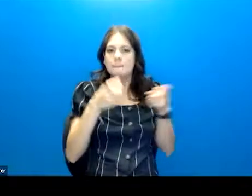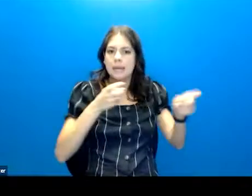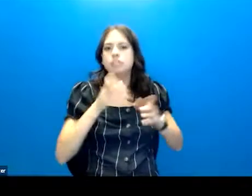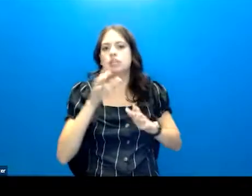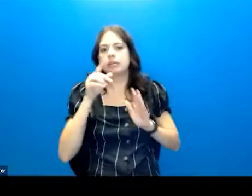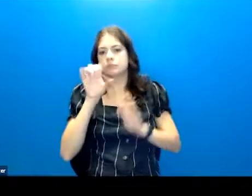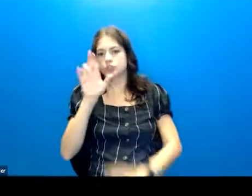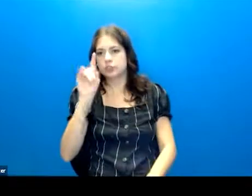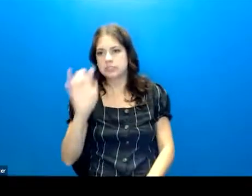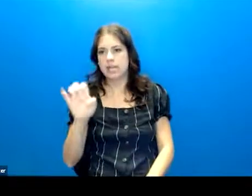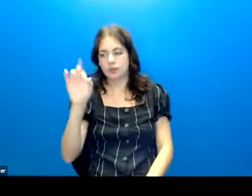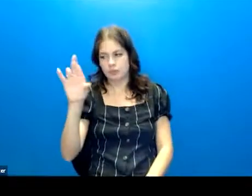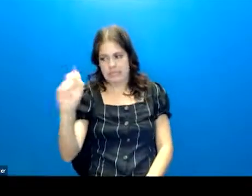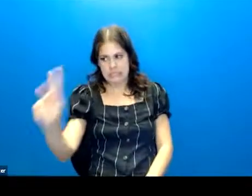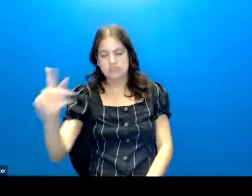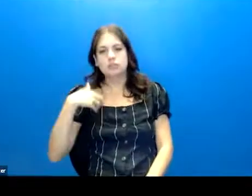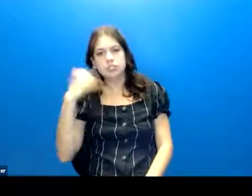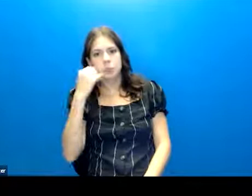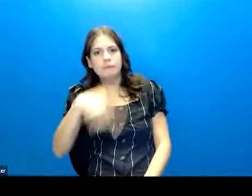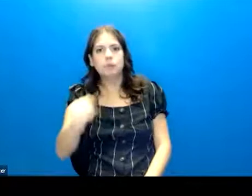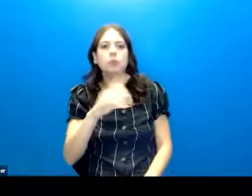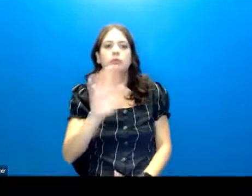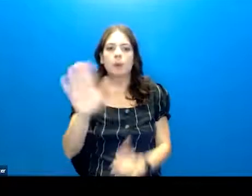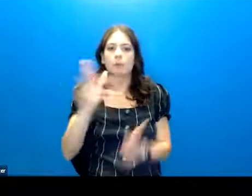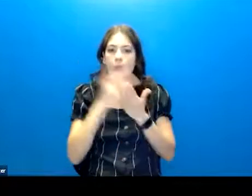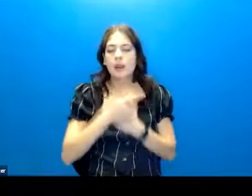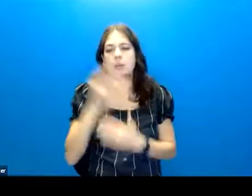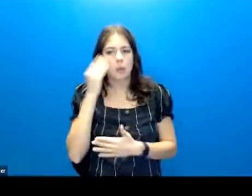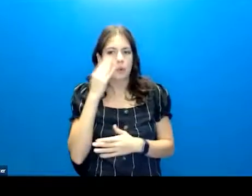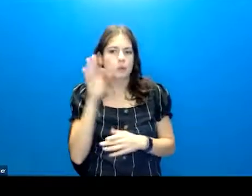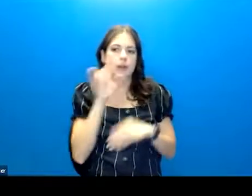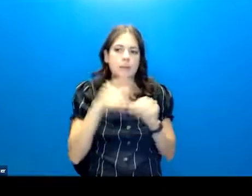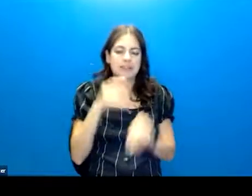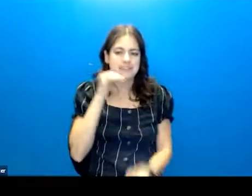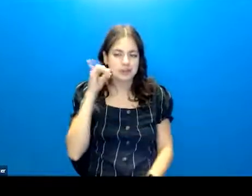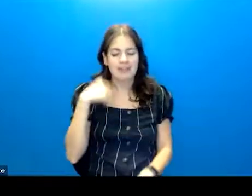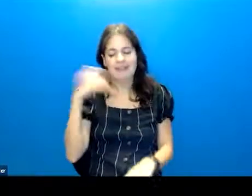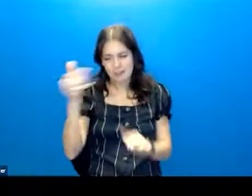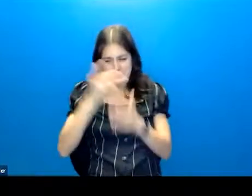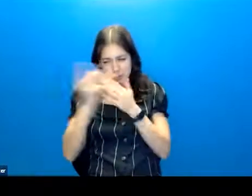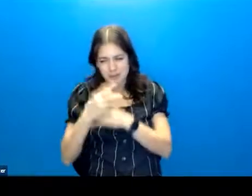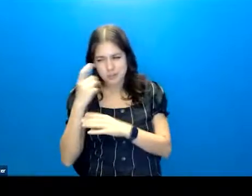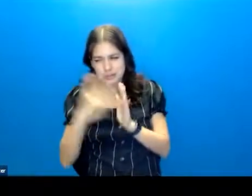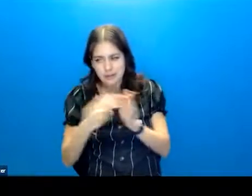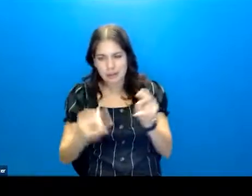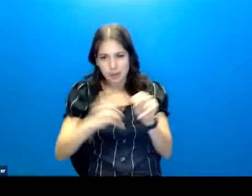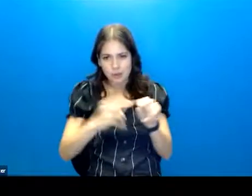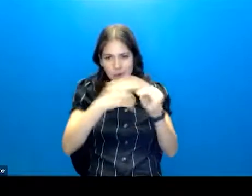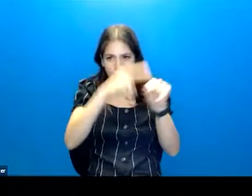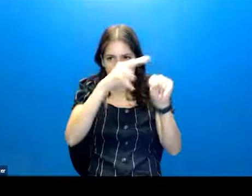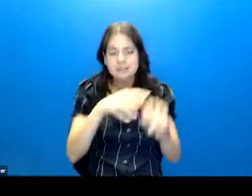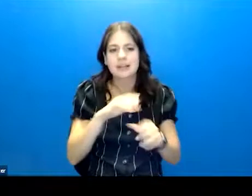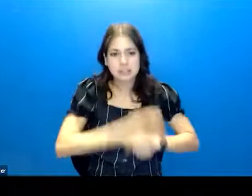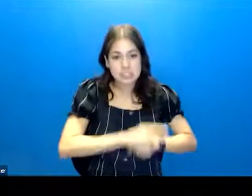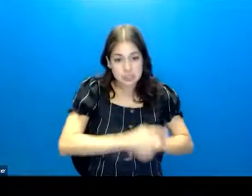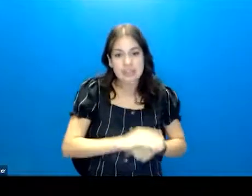suicide risk. So if you, and in your program, I know as we were talking yesterday, some other programs are seeing this increase in distress